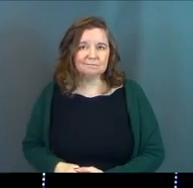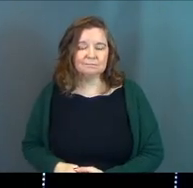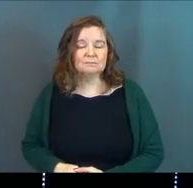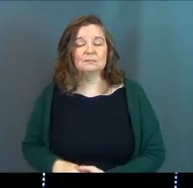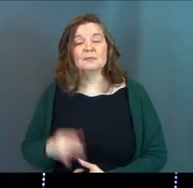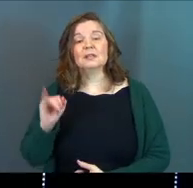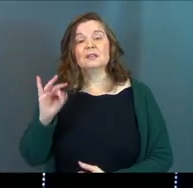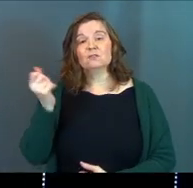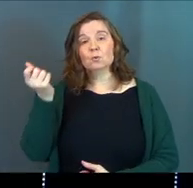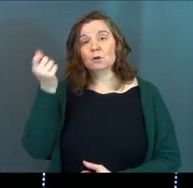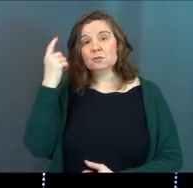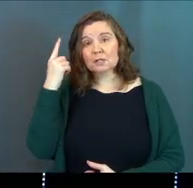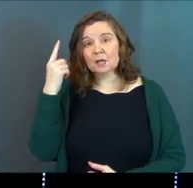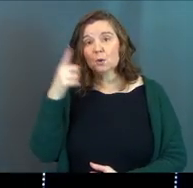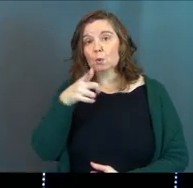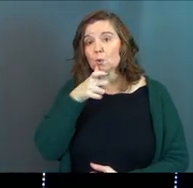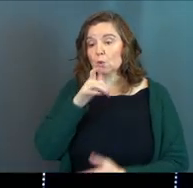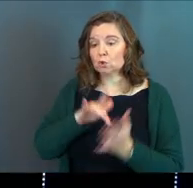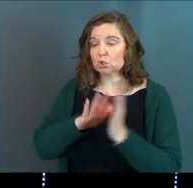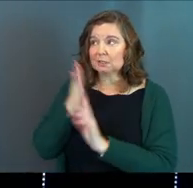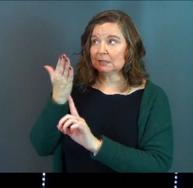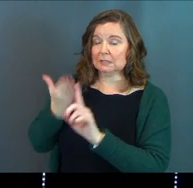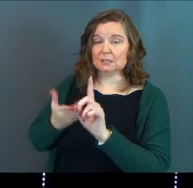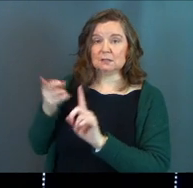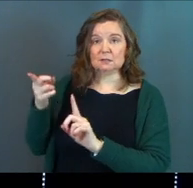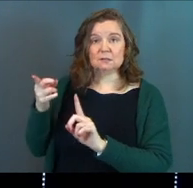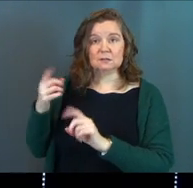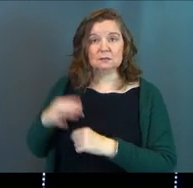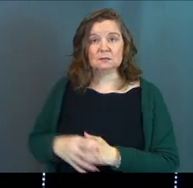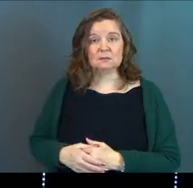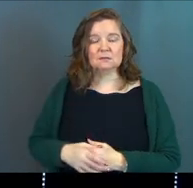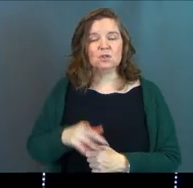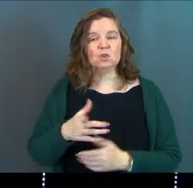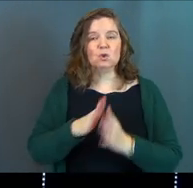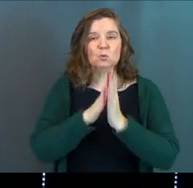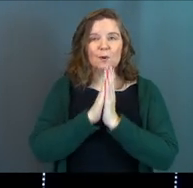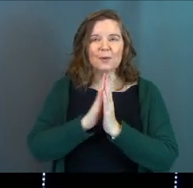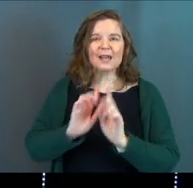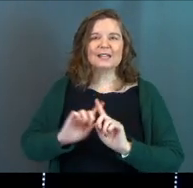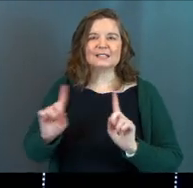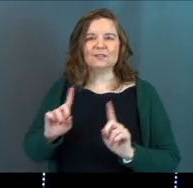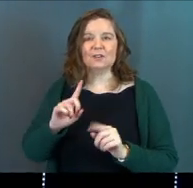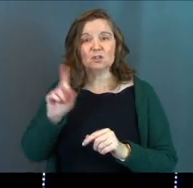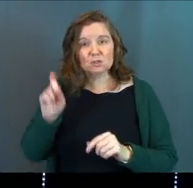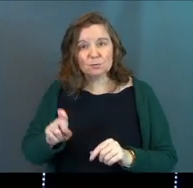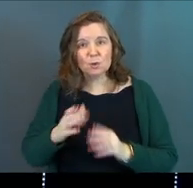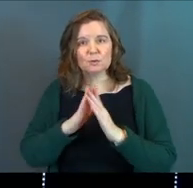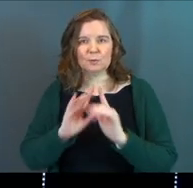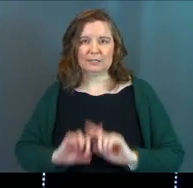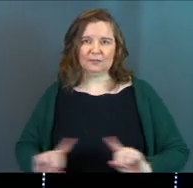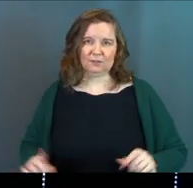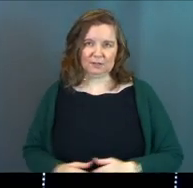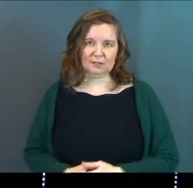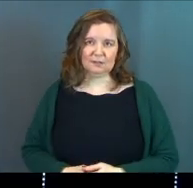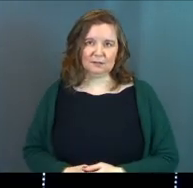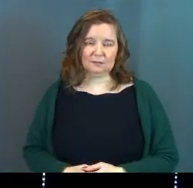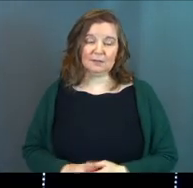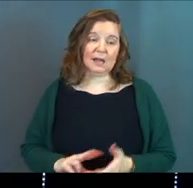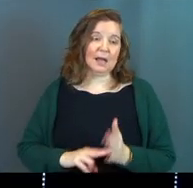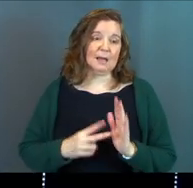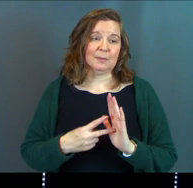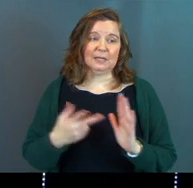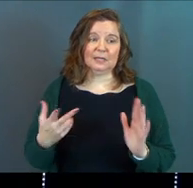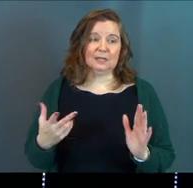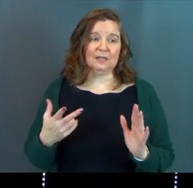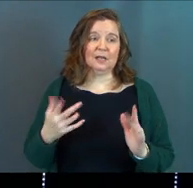See, if you understand who Jesus is, you'll pray differently. You're supposed to pray differently. I mean,